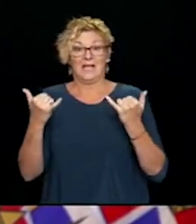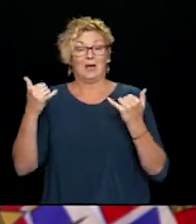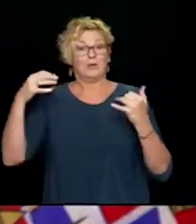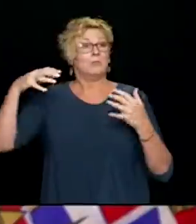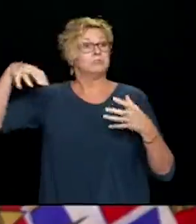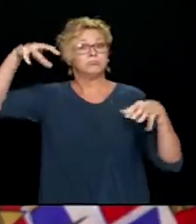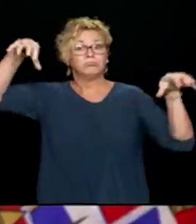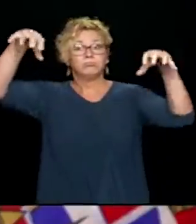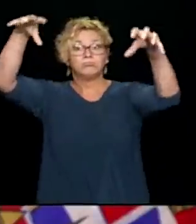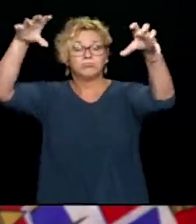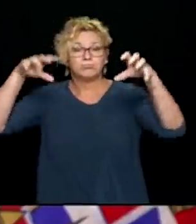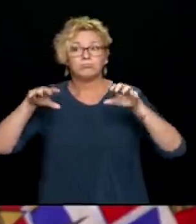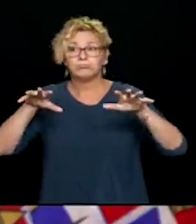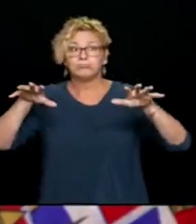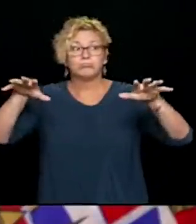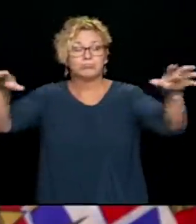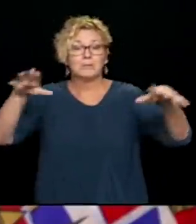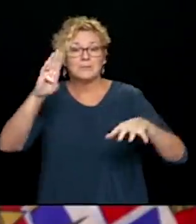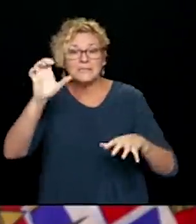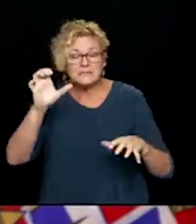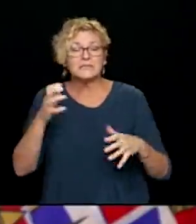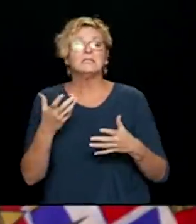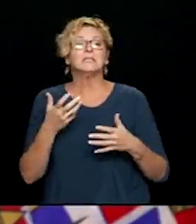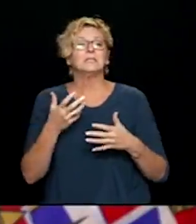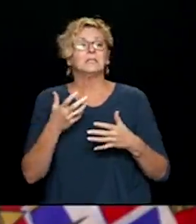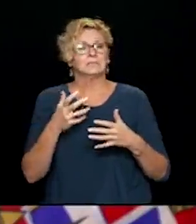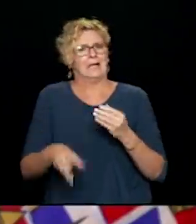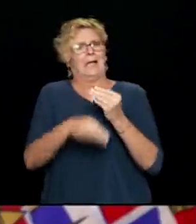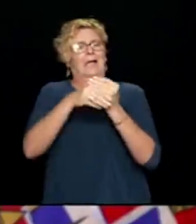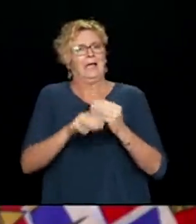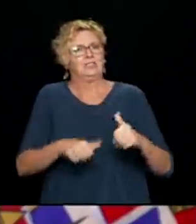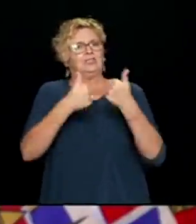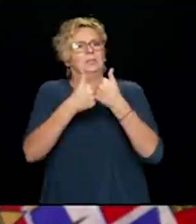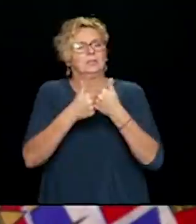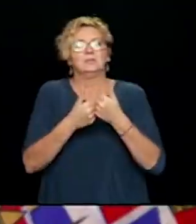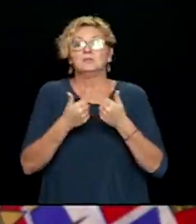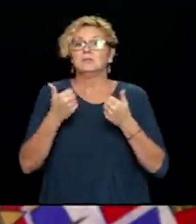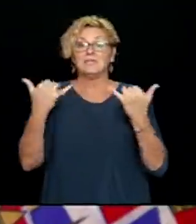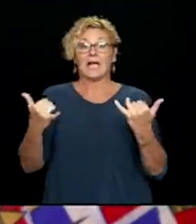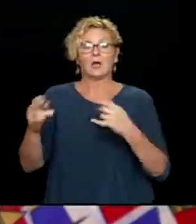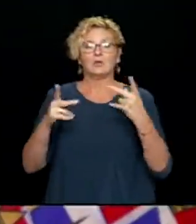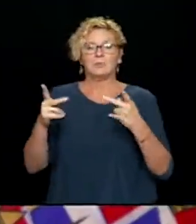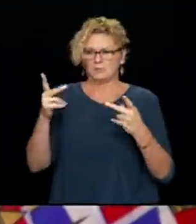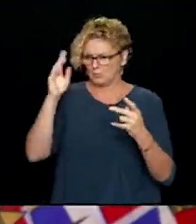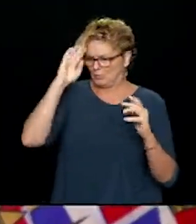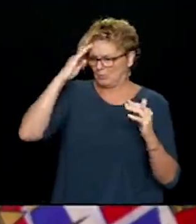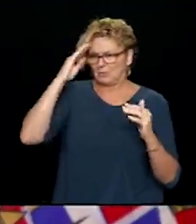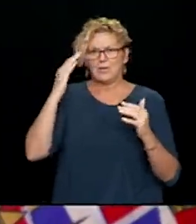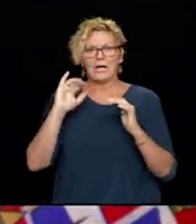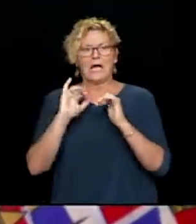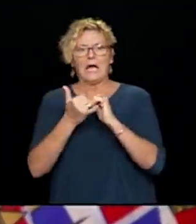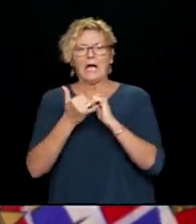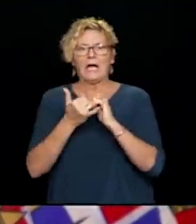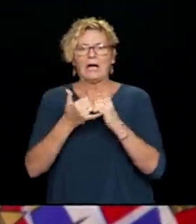with the wildfire smoke here that is impacting our communities across the province. I know how many people have questions